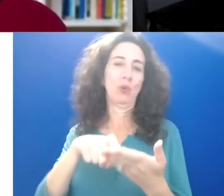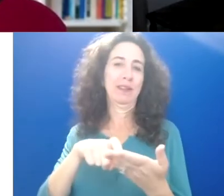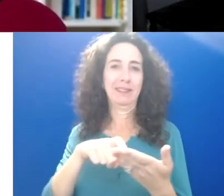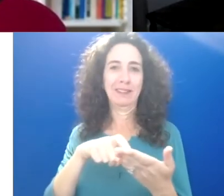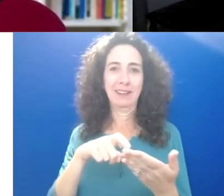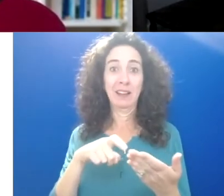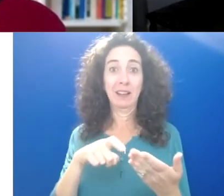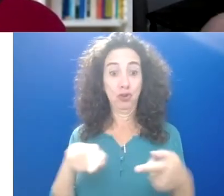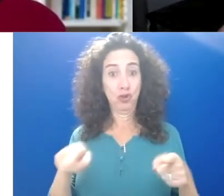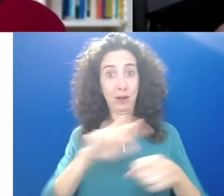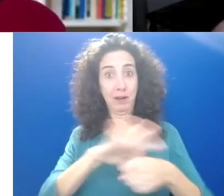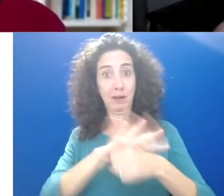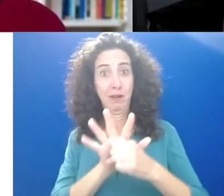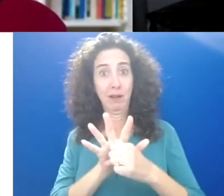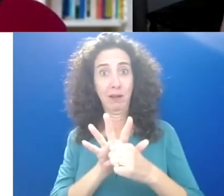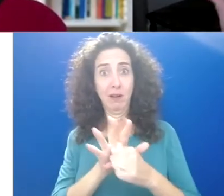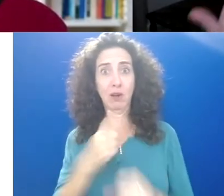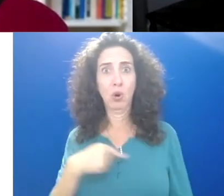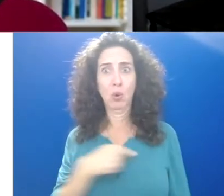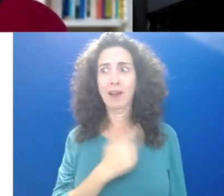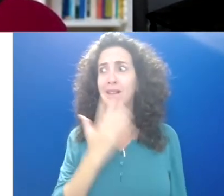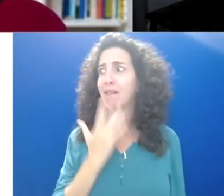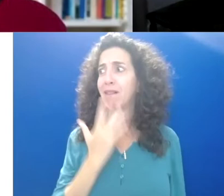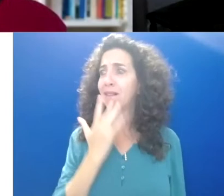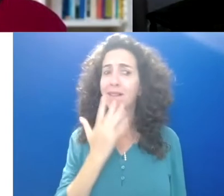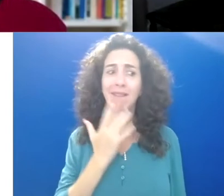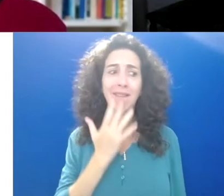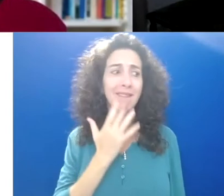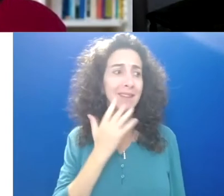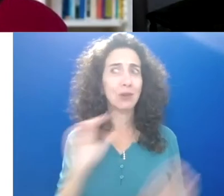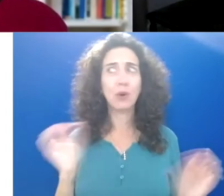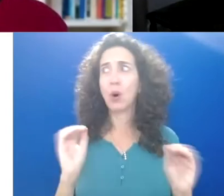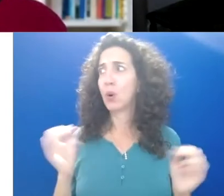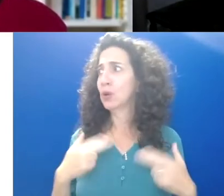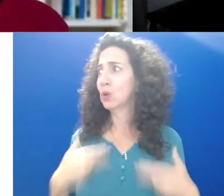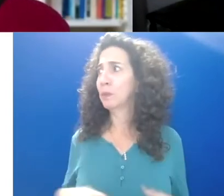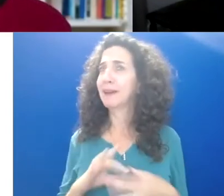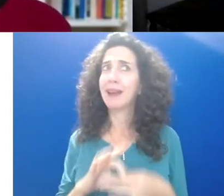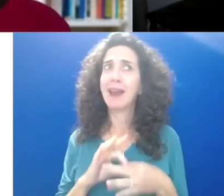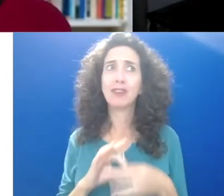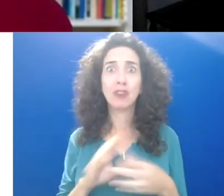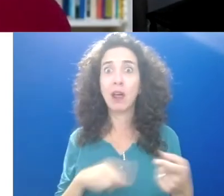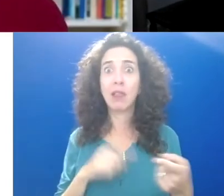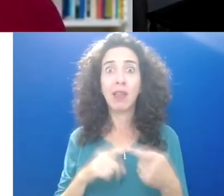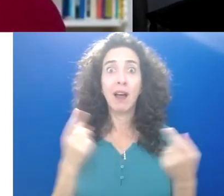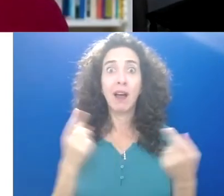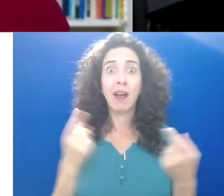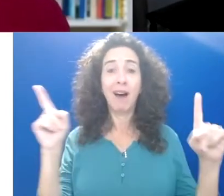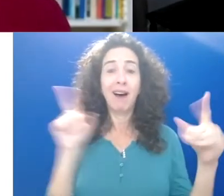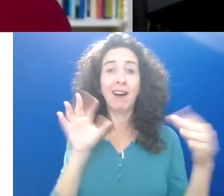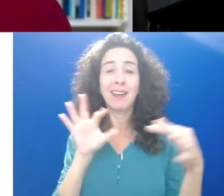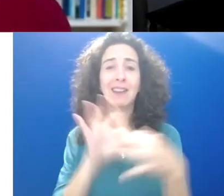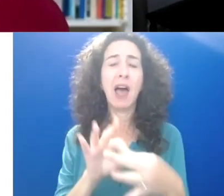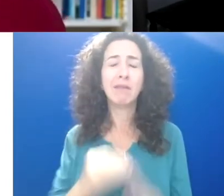gotten so deprived of human connection that when you do have that moment, it feels so good. Yeah, I, I,